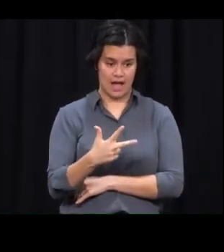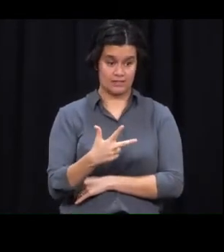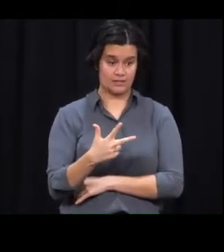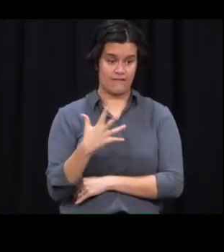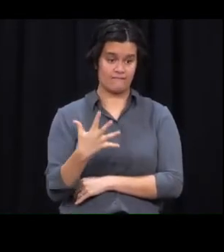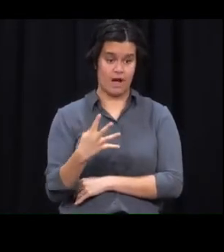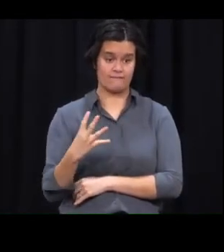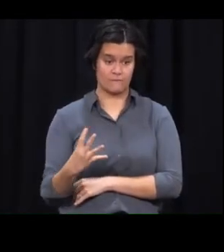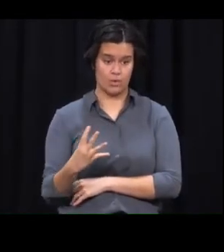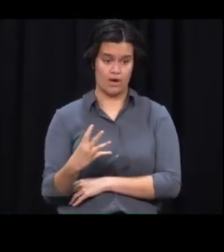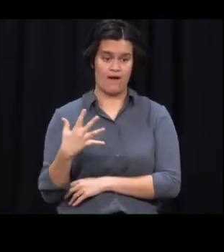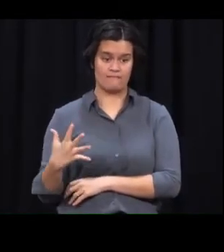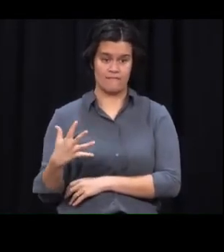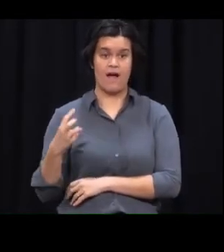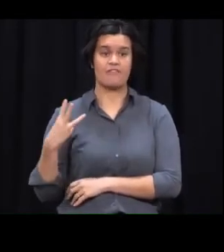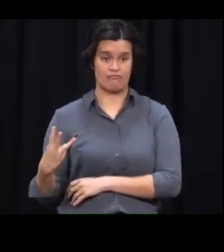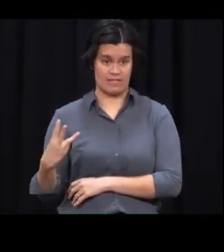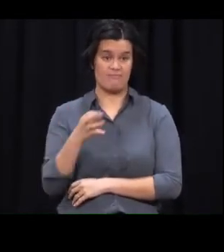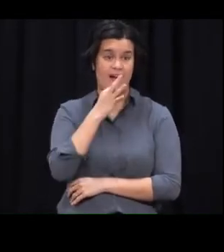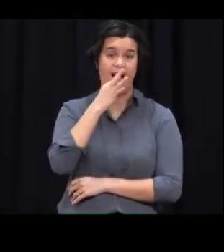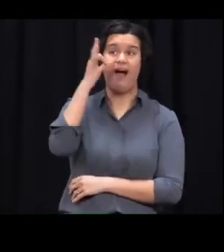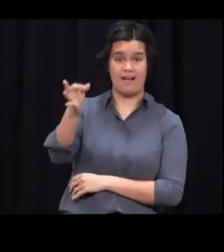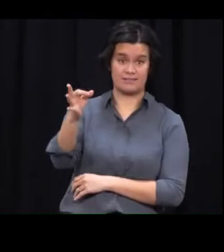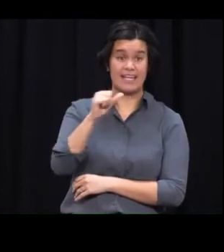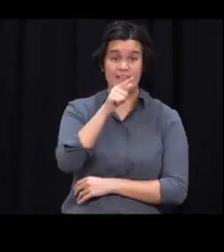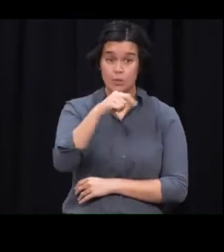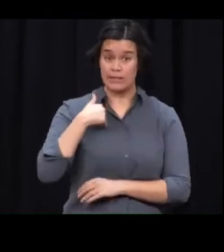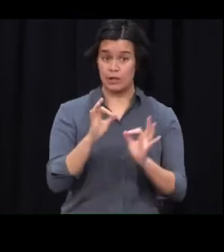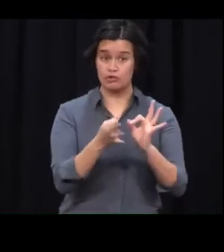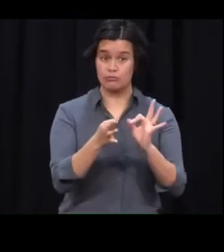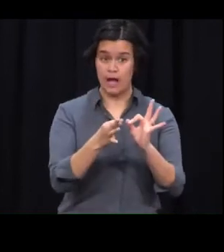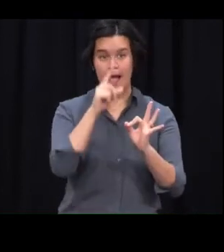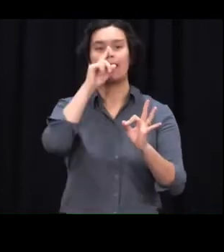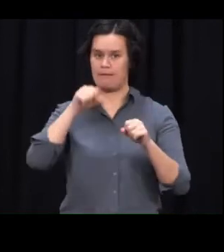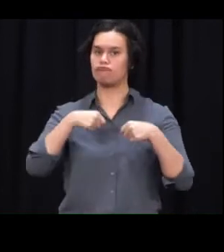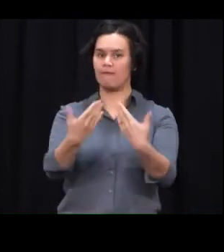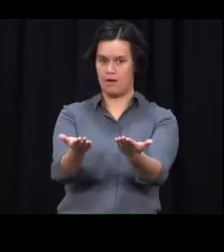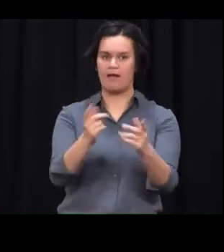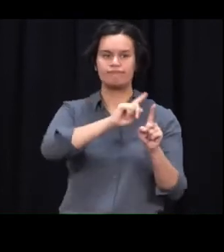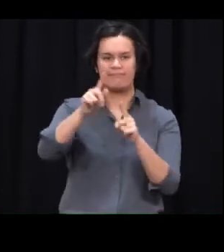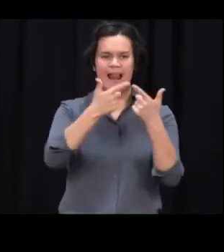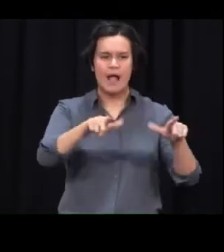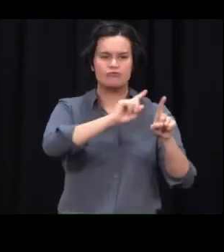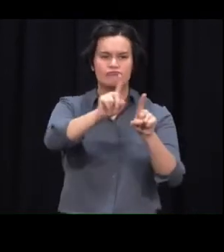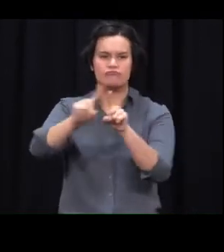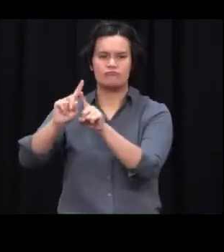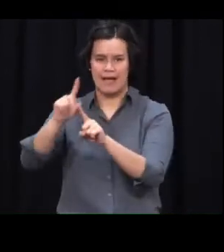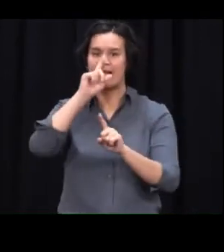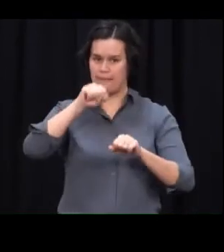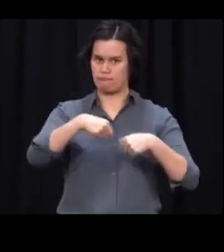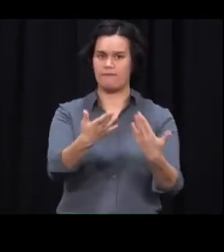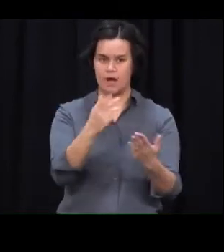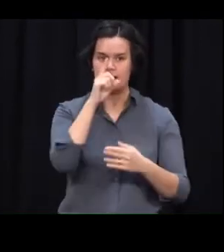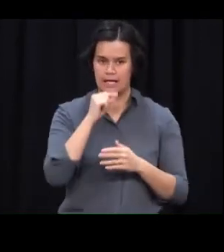for advice on testing, and they have interpreters there if required for a range of languages. For all other New